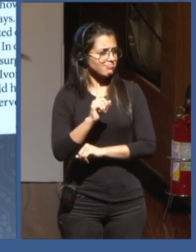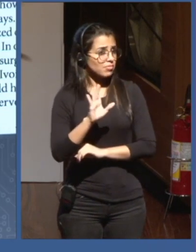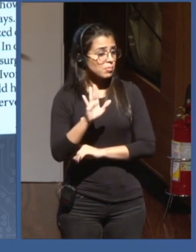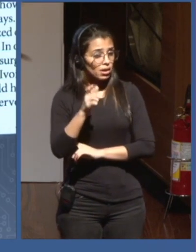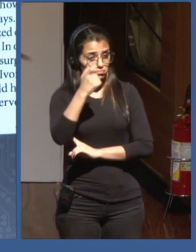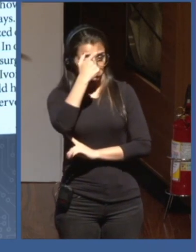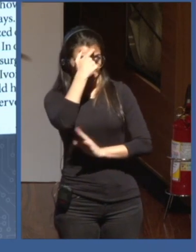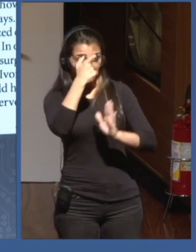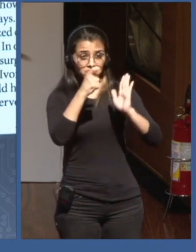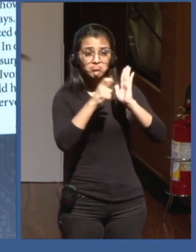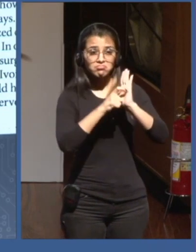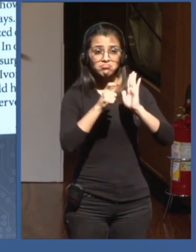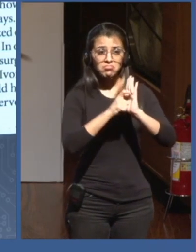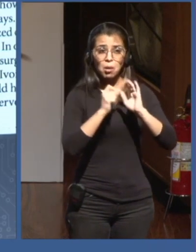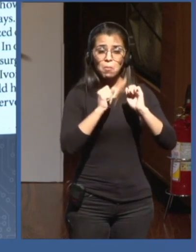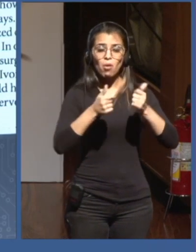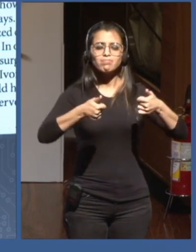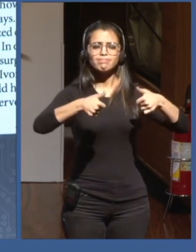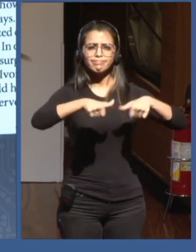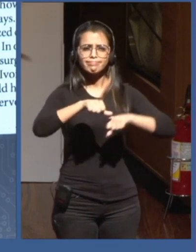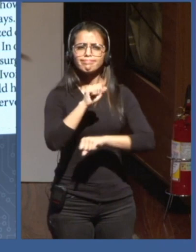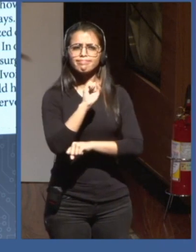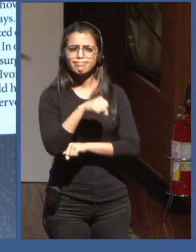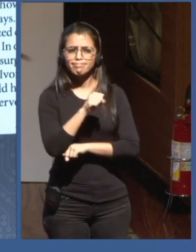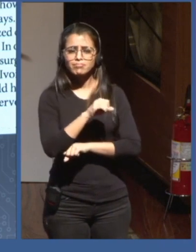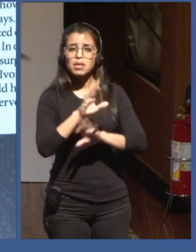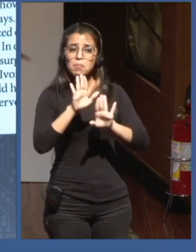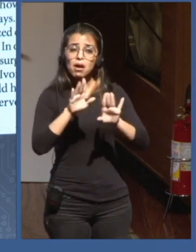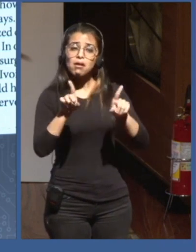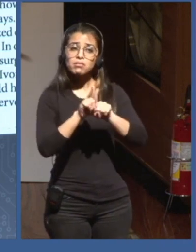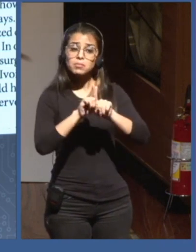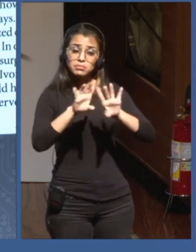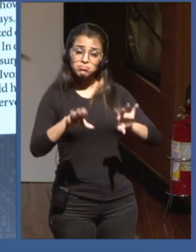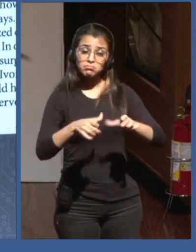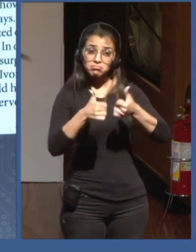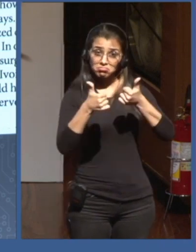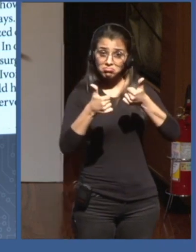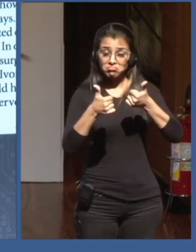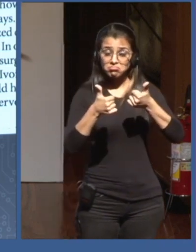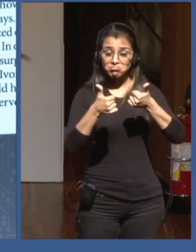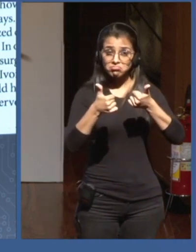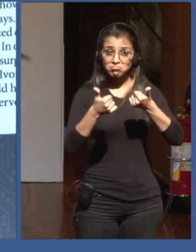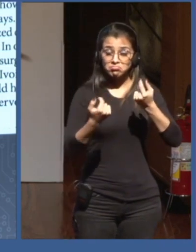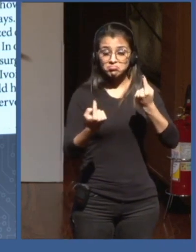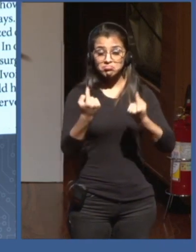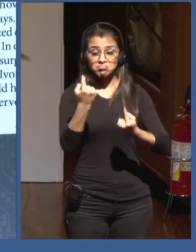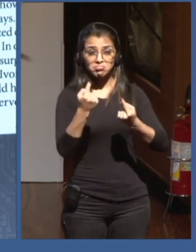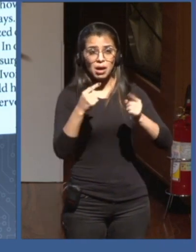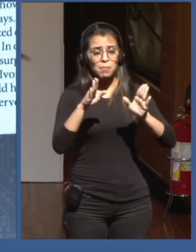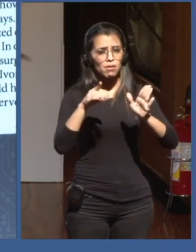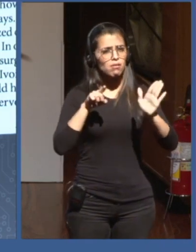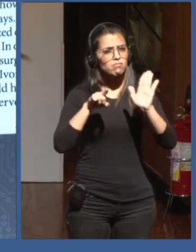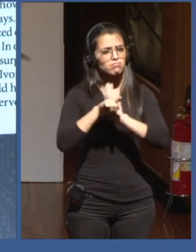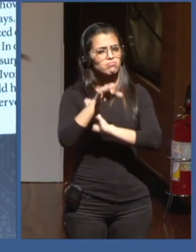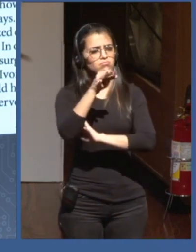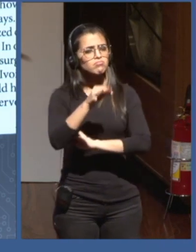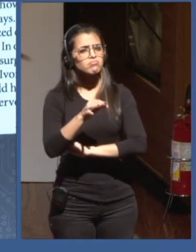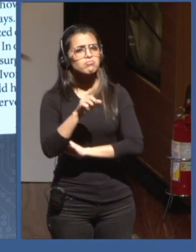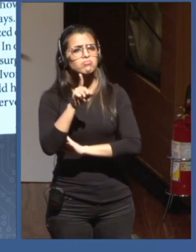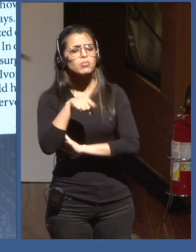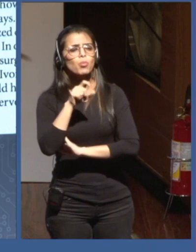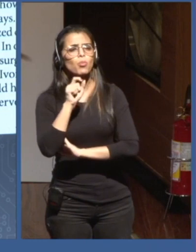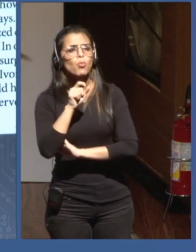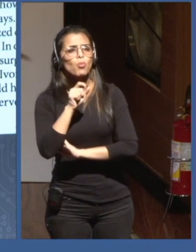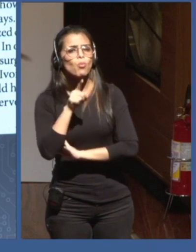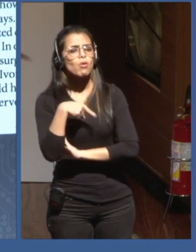but I think they can also make things much better. So, the question is, sort of, like, who wins? And so, if we are, together, and